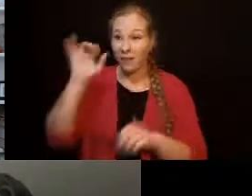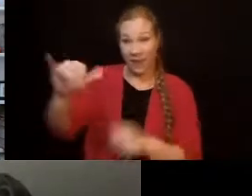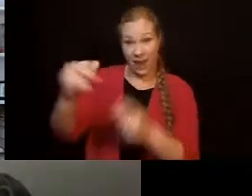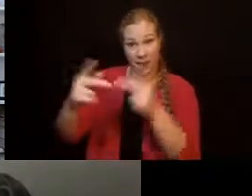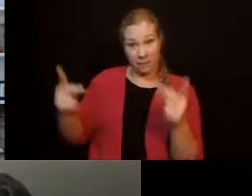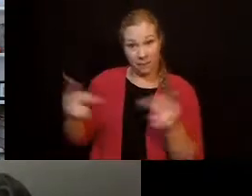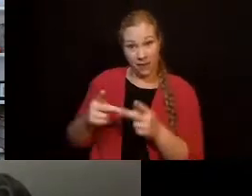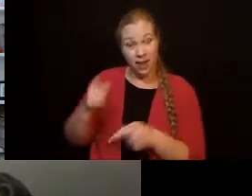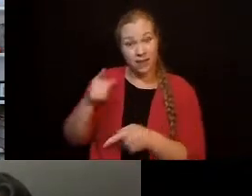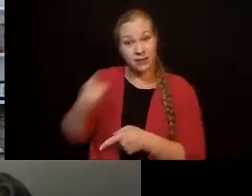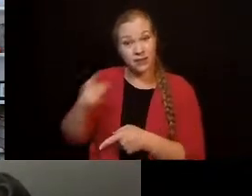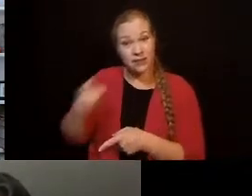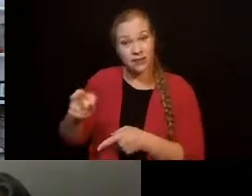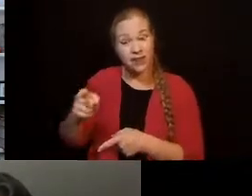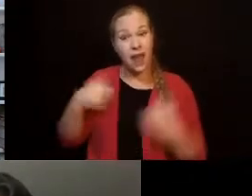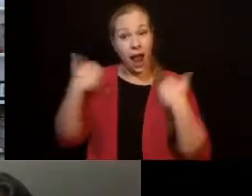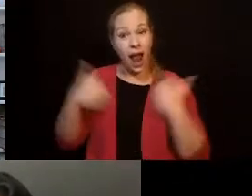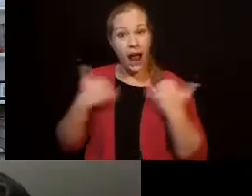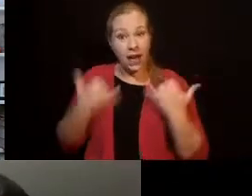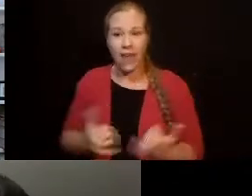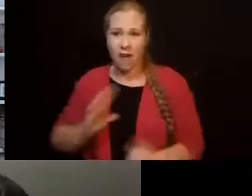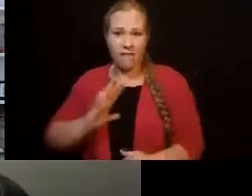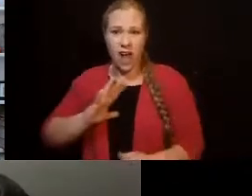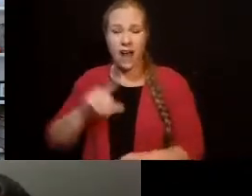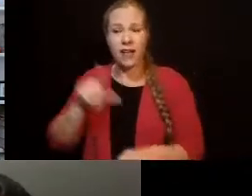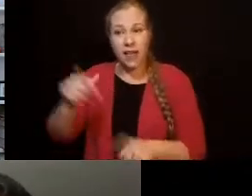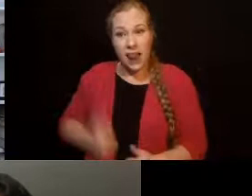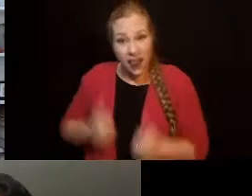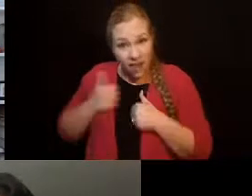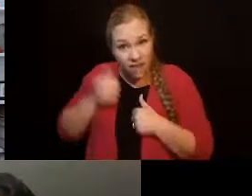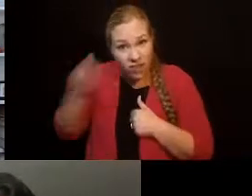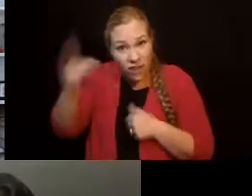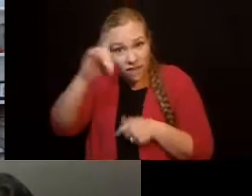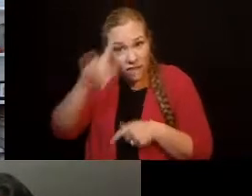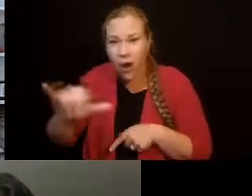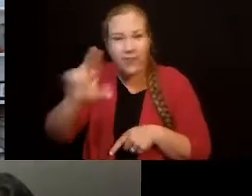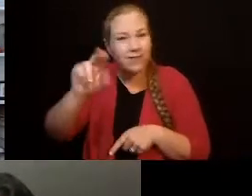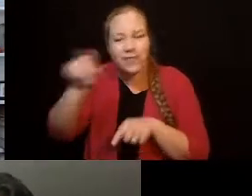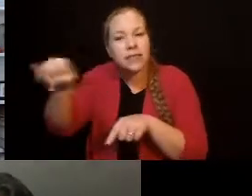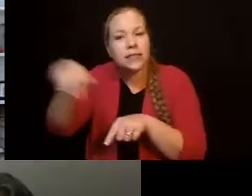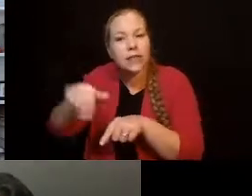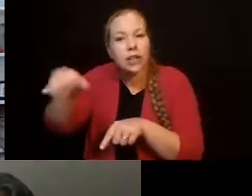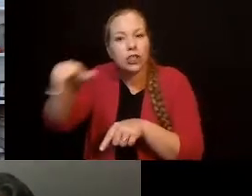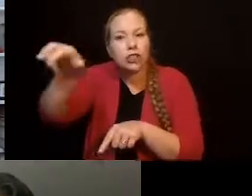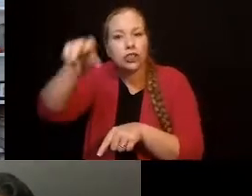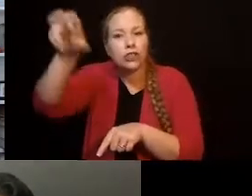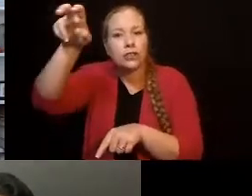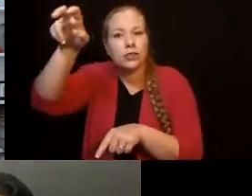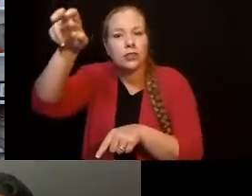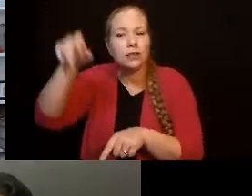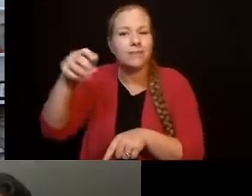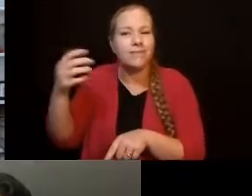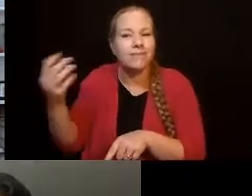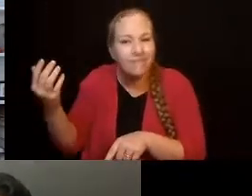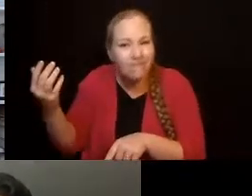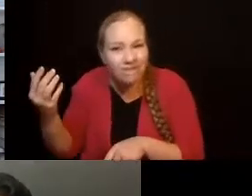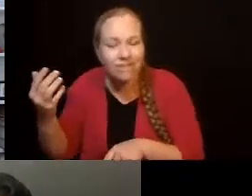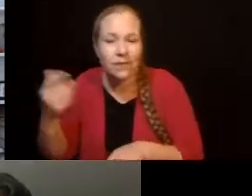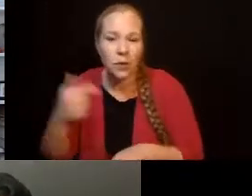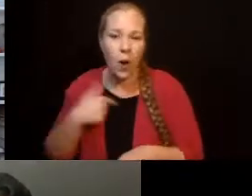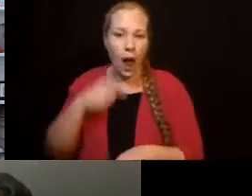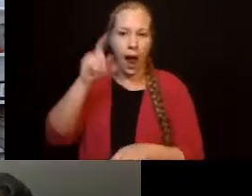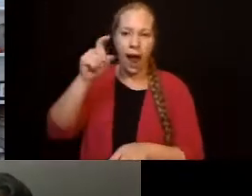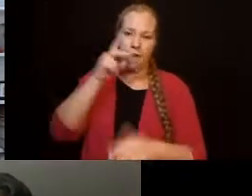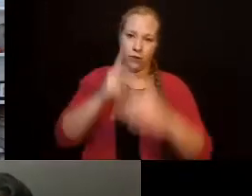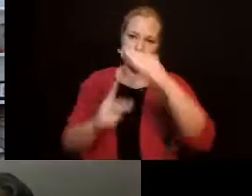where he's going to age in place. So one of the things I need to be thinking about is what is that next step